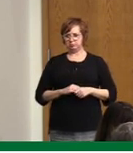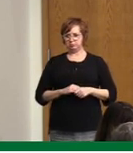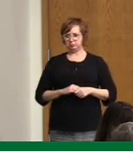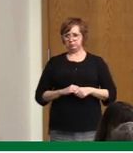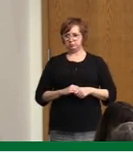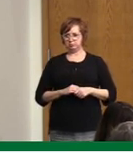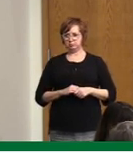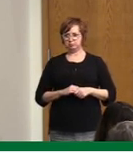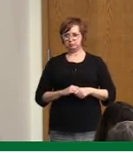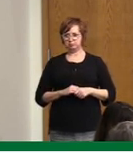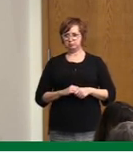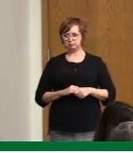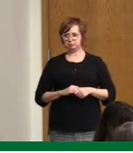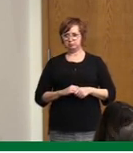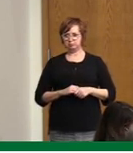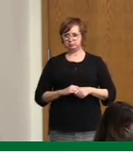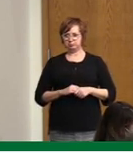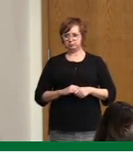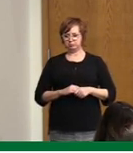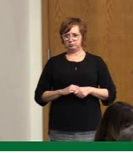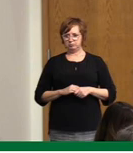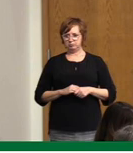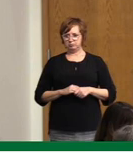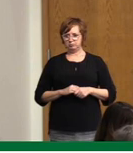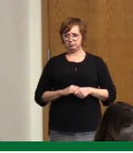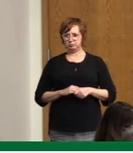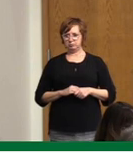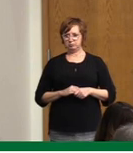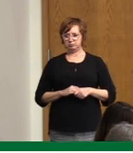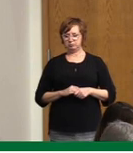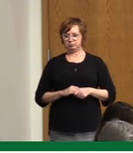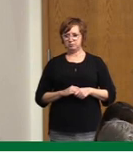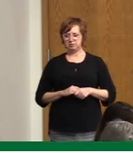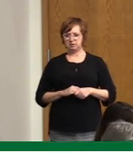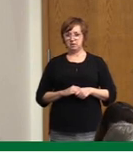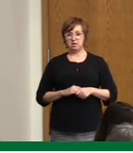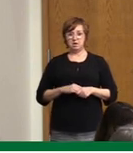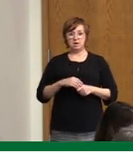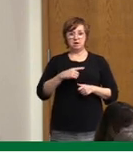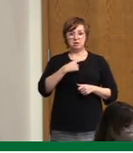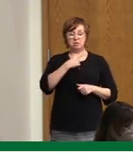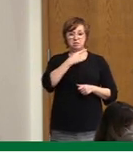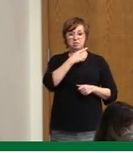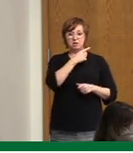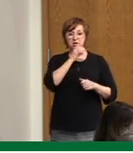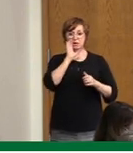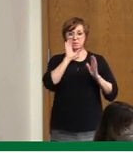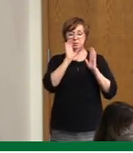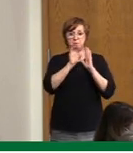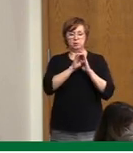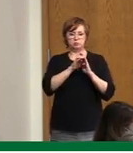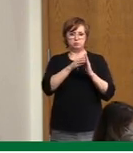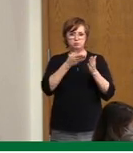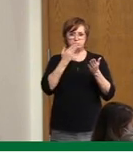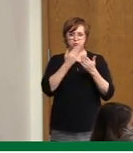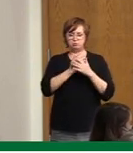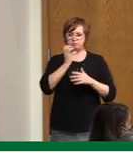So this slide really says that, you know, we really had to take action, significant action